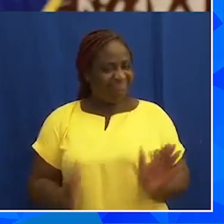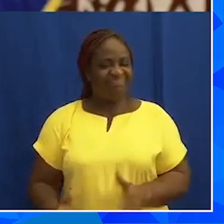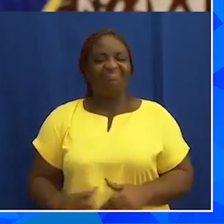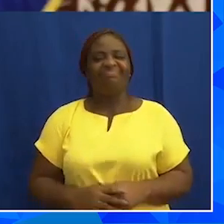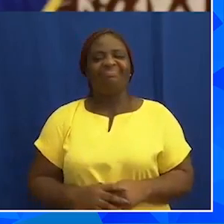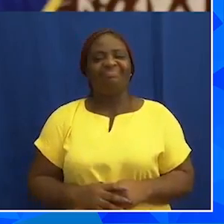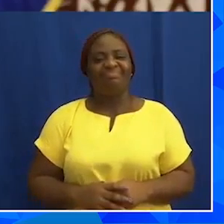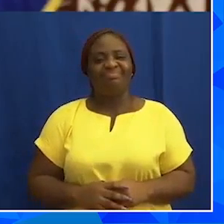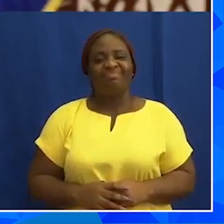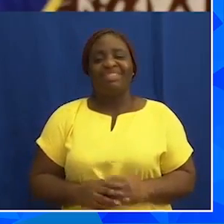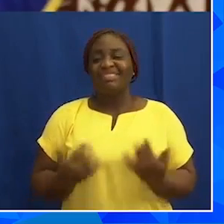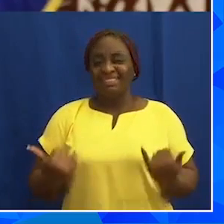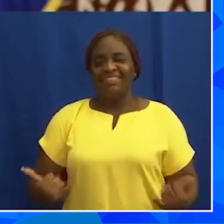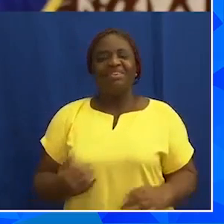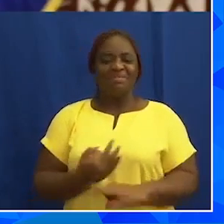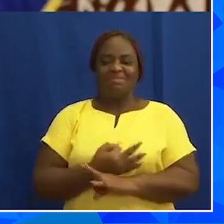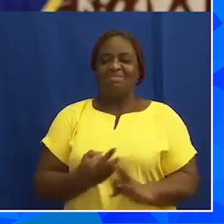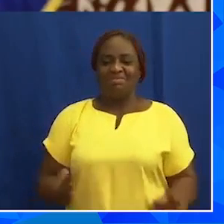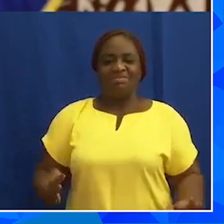that